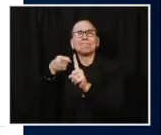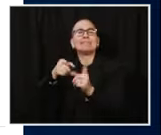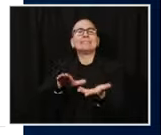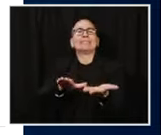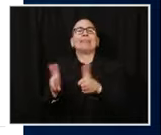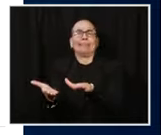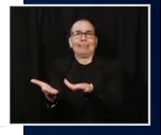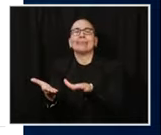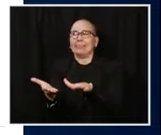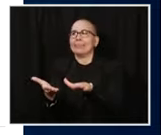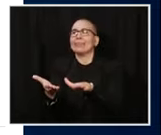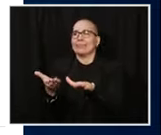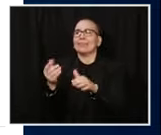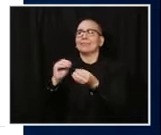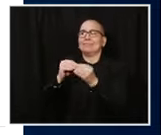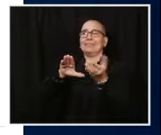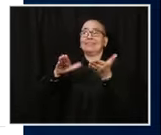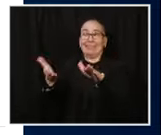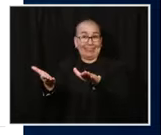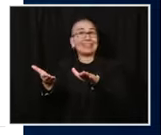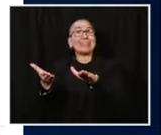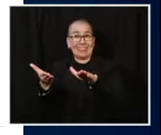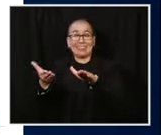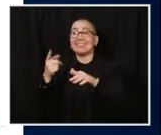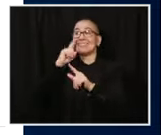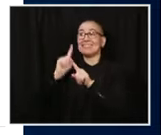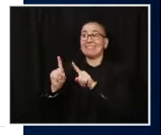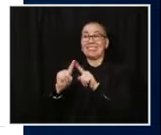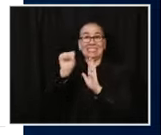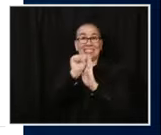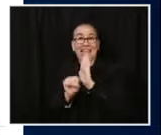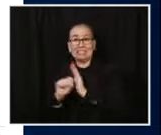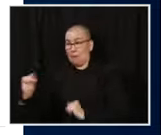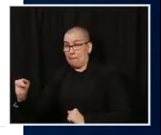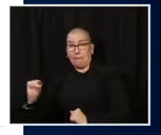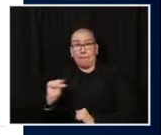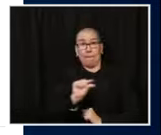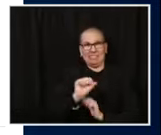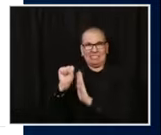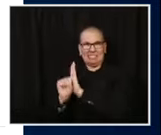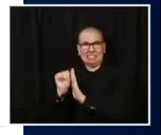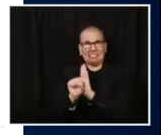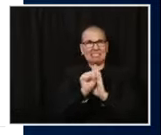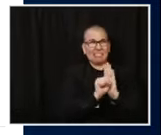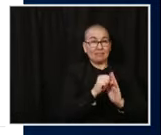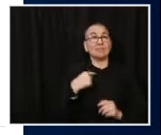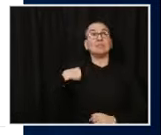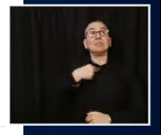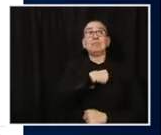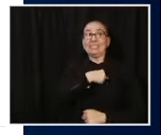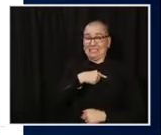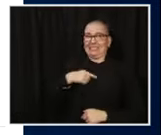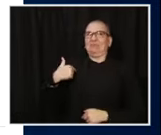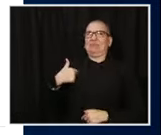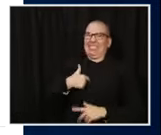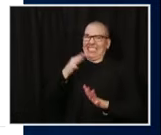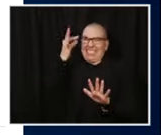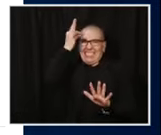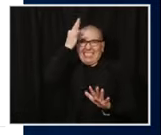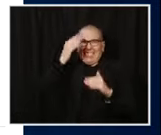And again, when it comes to these metrics, the closer we are to number 50, the better. And we strive to get there.